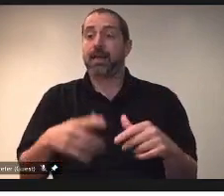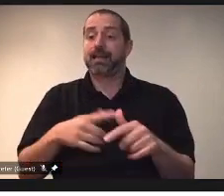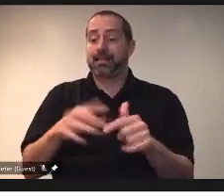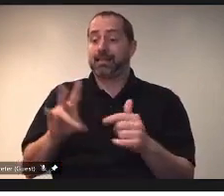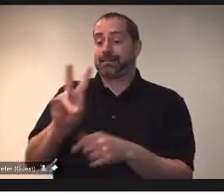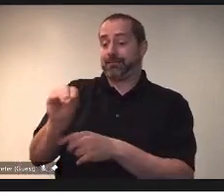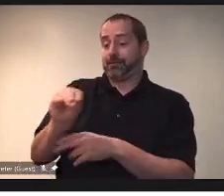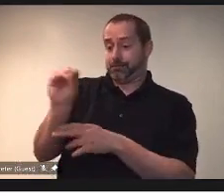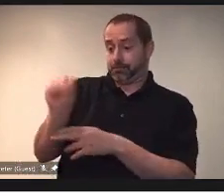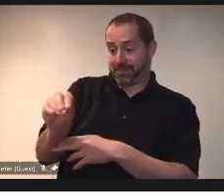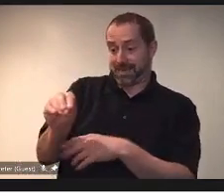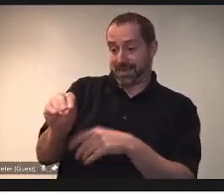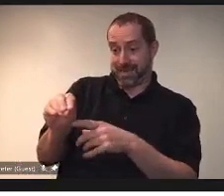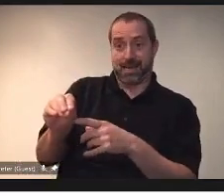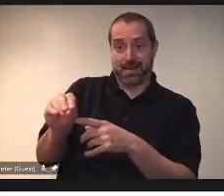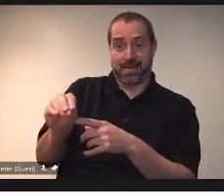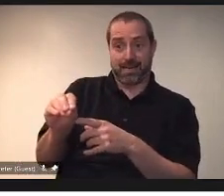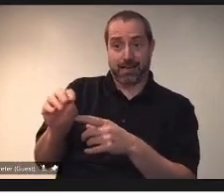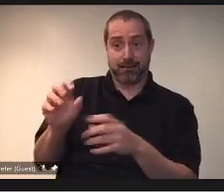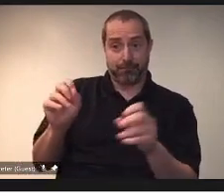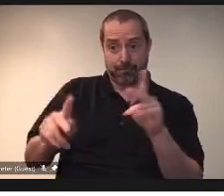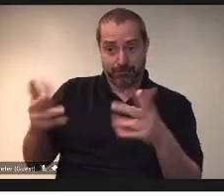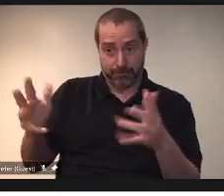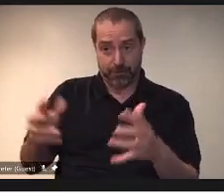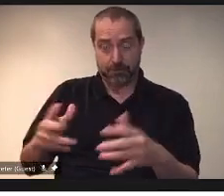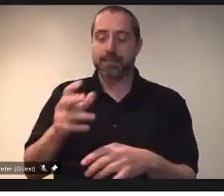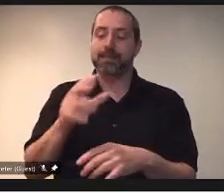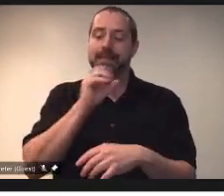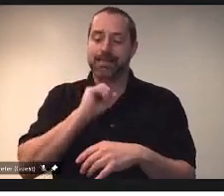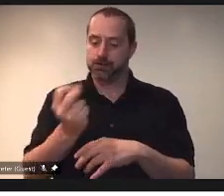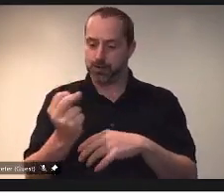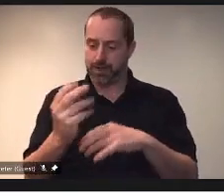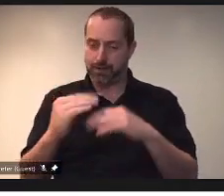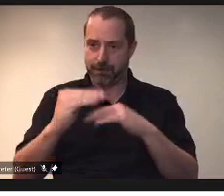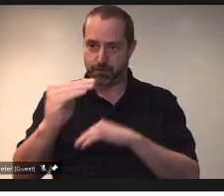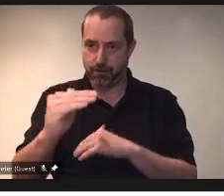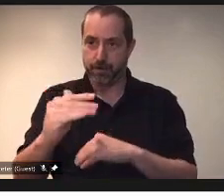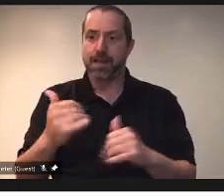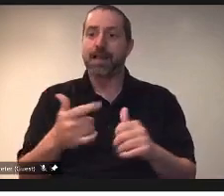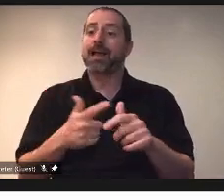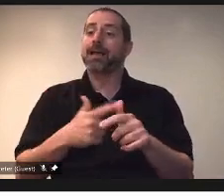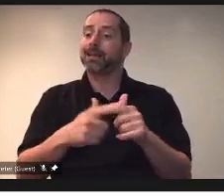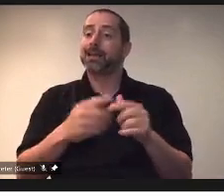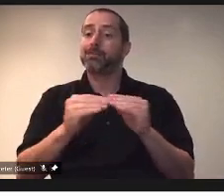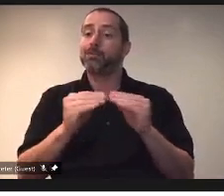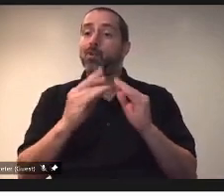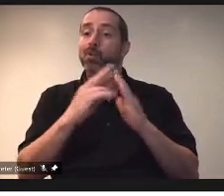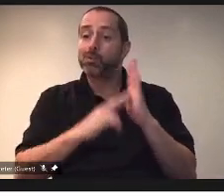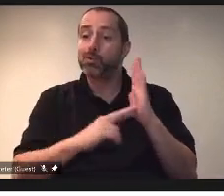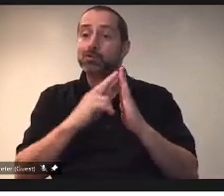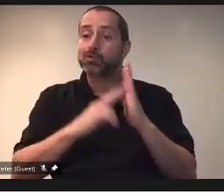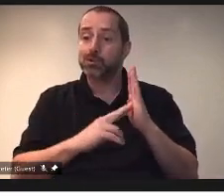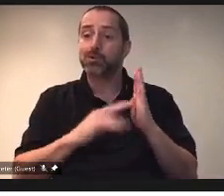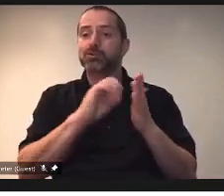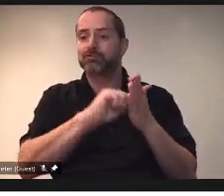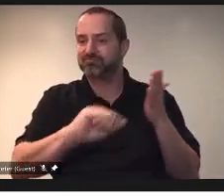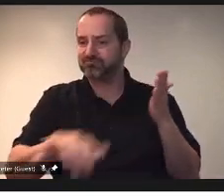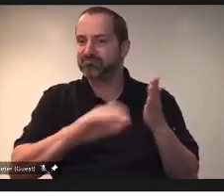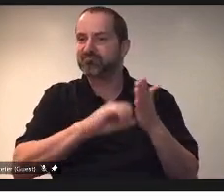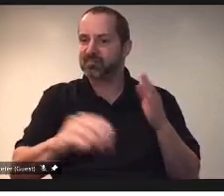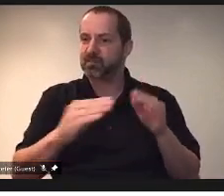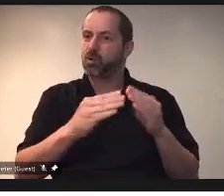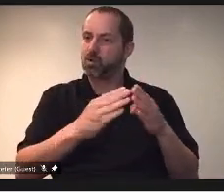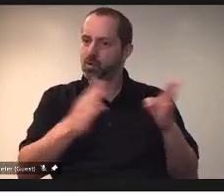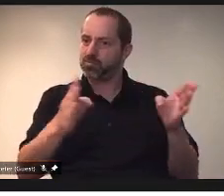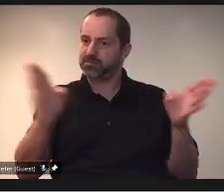we can look at removing other public health restrictions as part of step three. So I'll just show you some information that is also posted